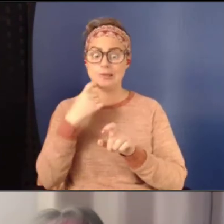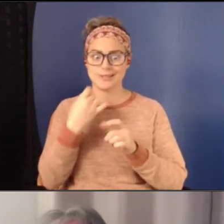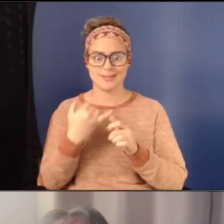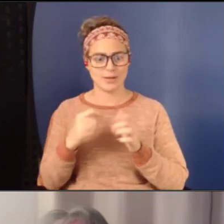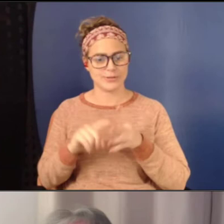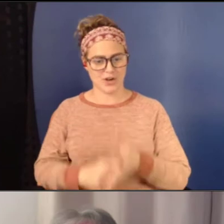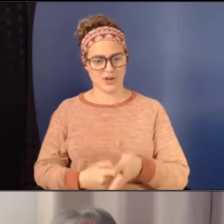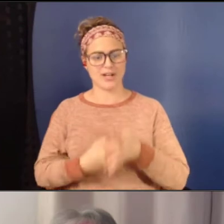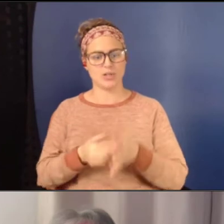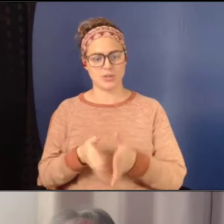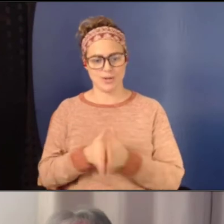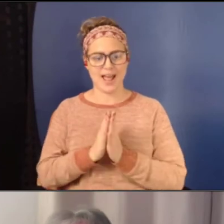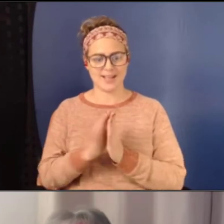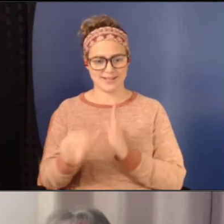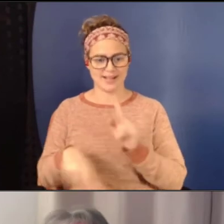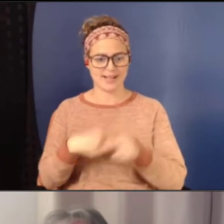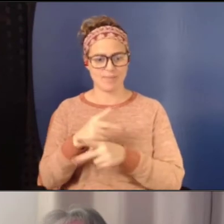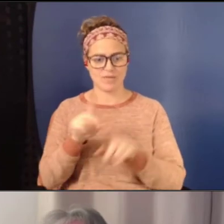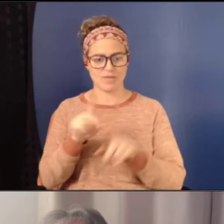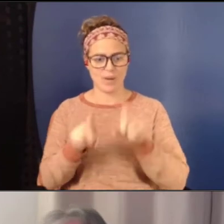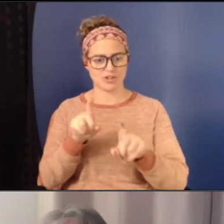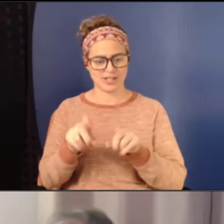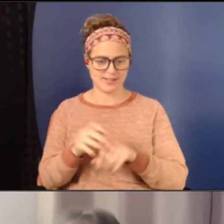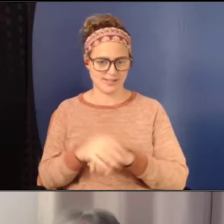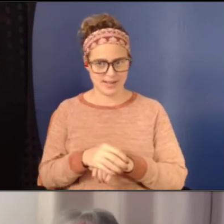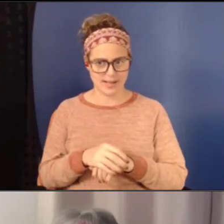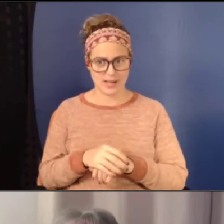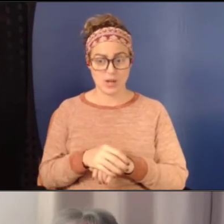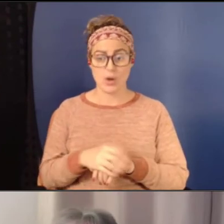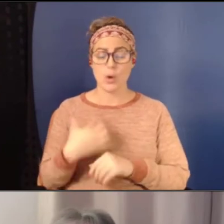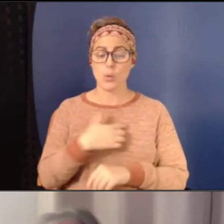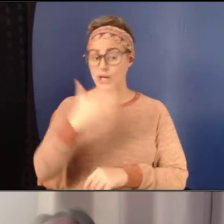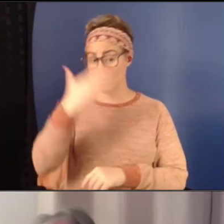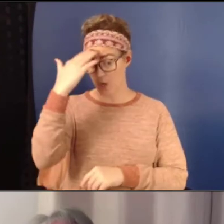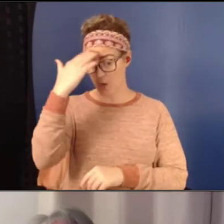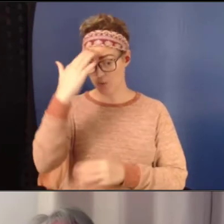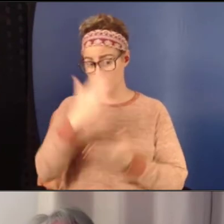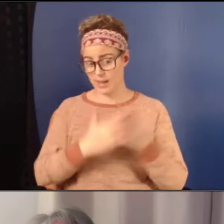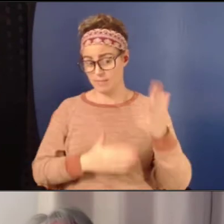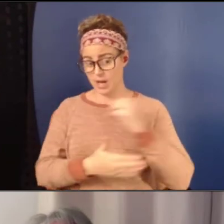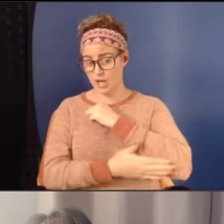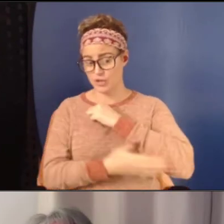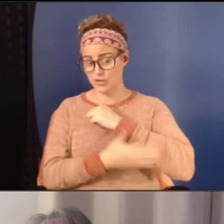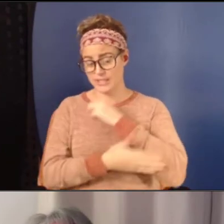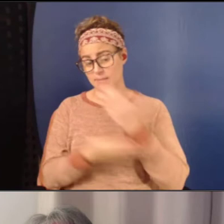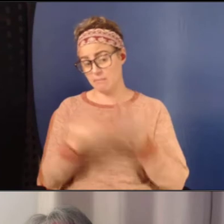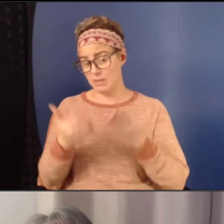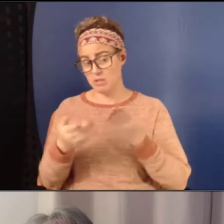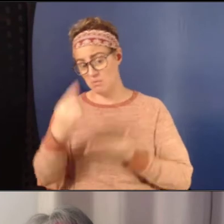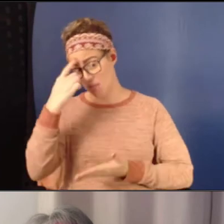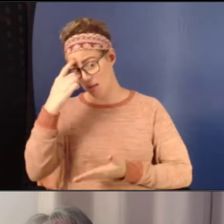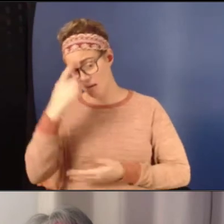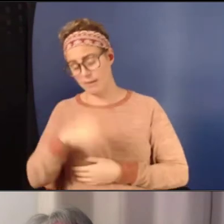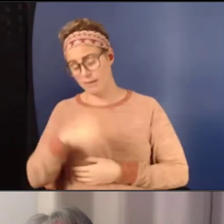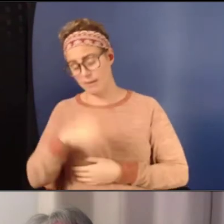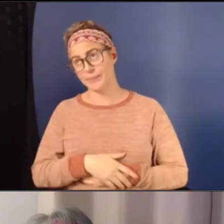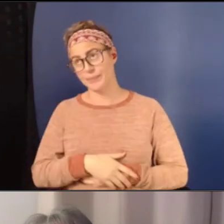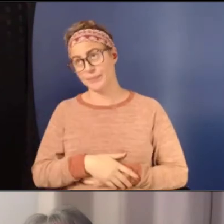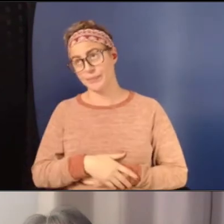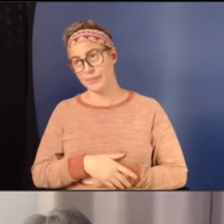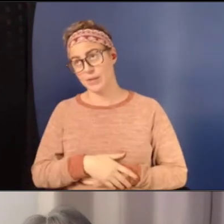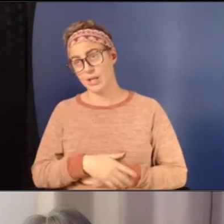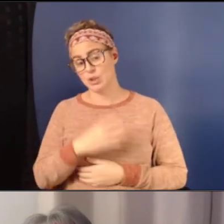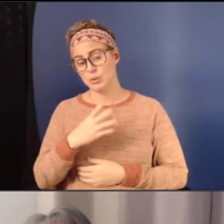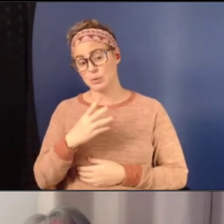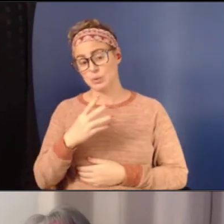Um, we do know that, and I'll let very, we do know that in some countries where you would think, um, say I was just in Sweden, they have pretty high rates